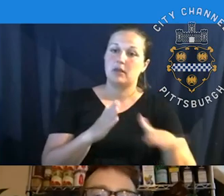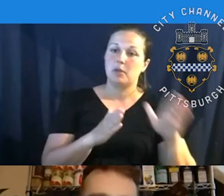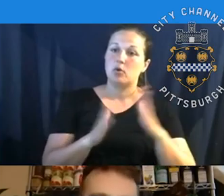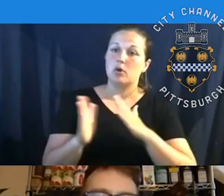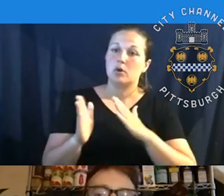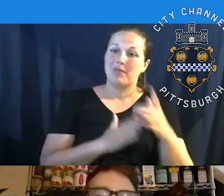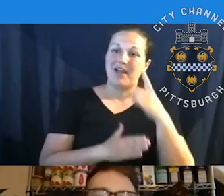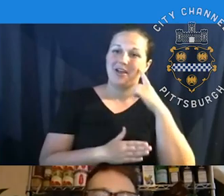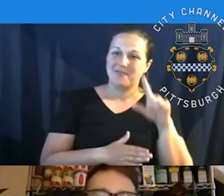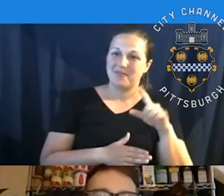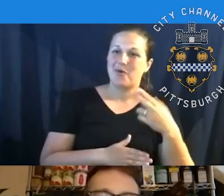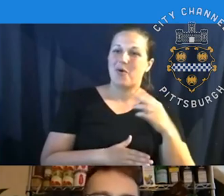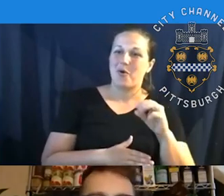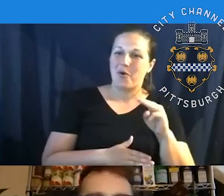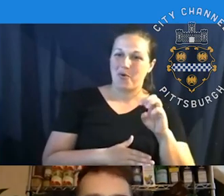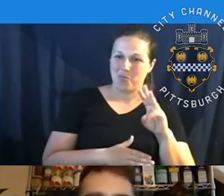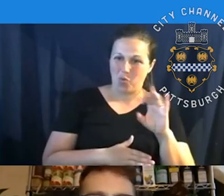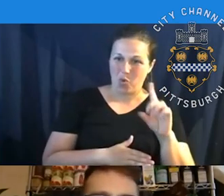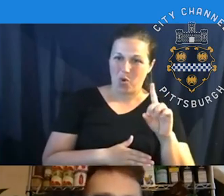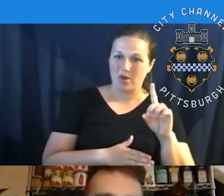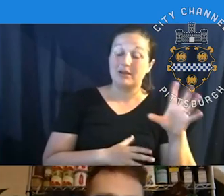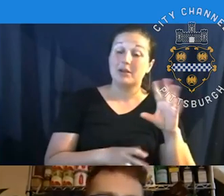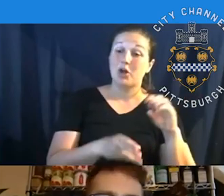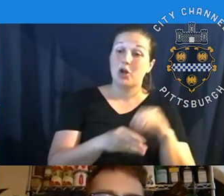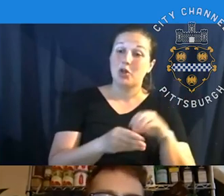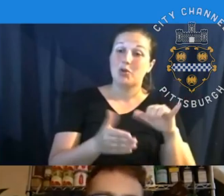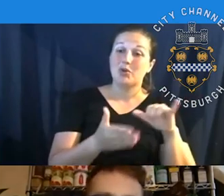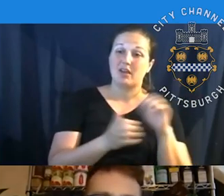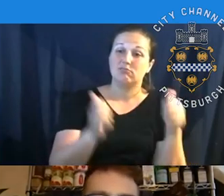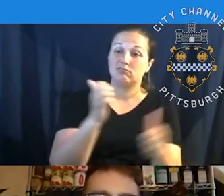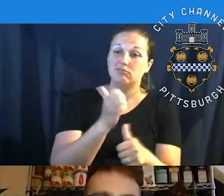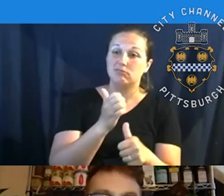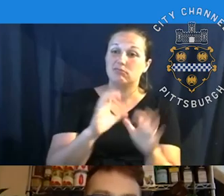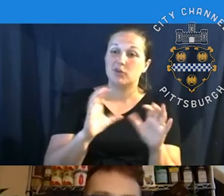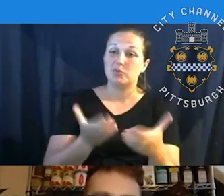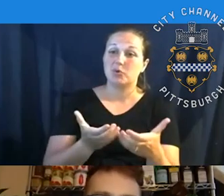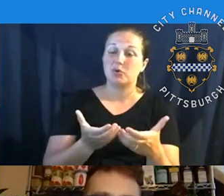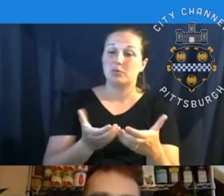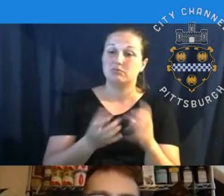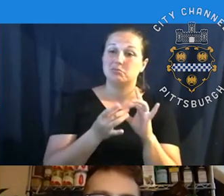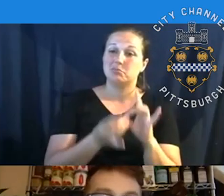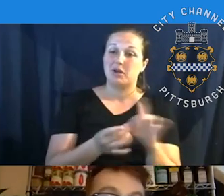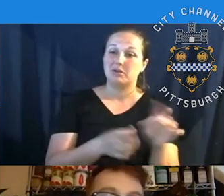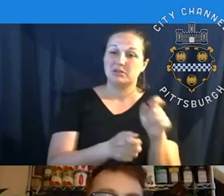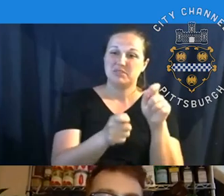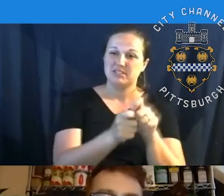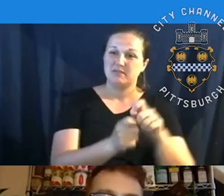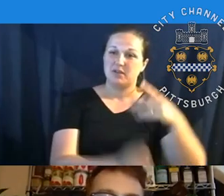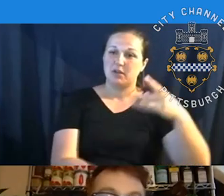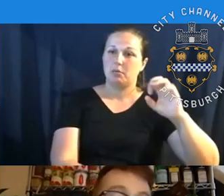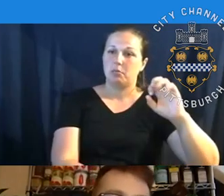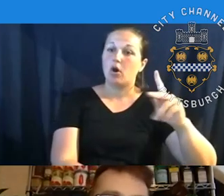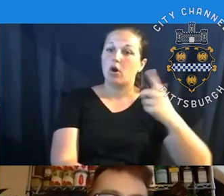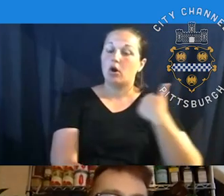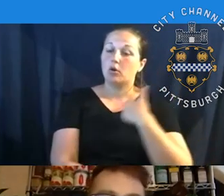Homewood, the neighborhood, uh, which included that, that kind of subgroup that Kara is describing, um, around that recreation asset, were able to get some information